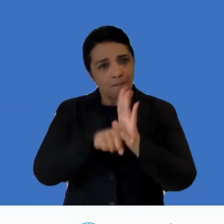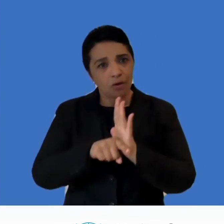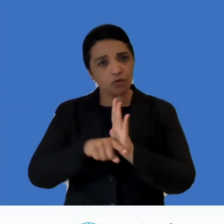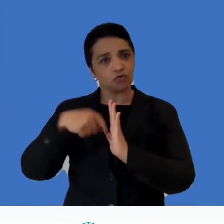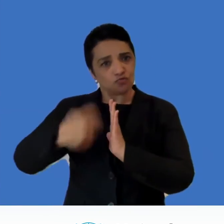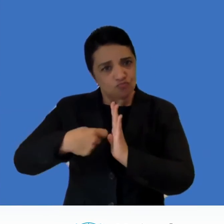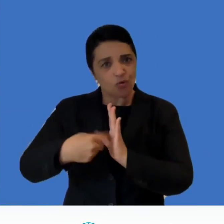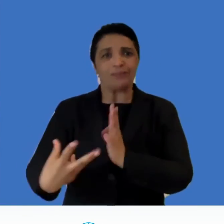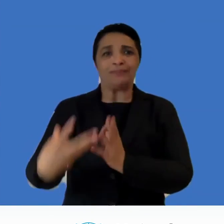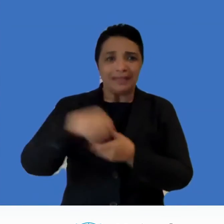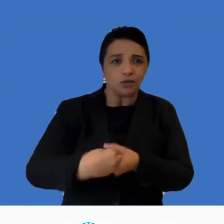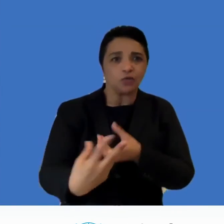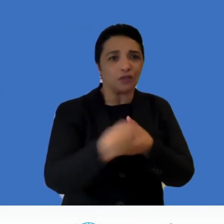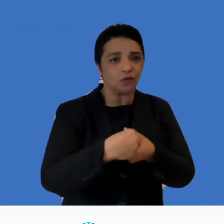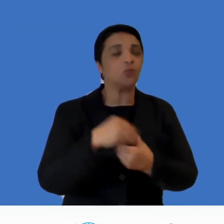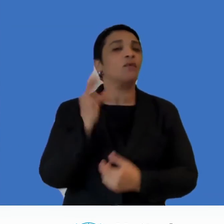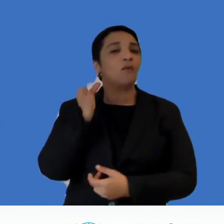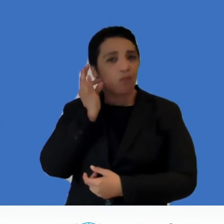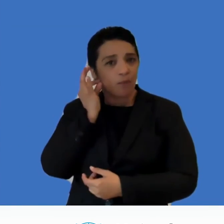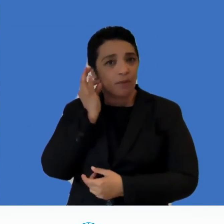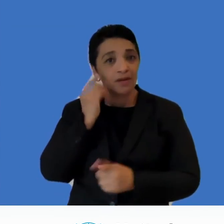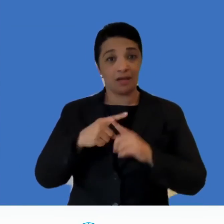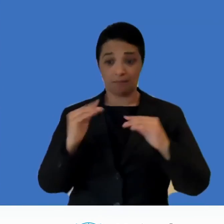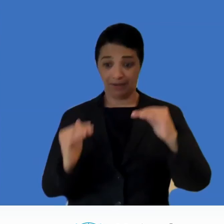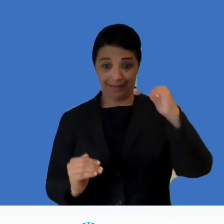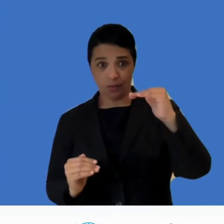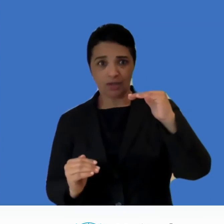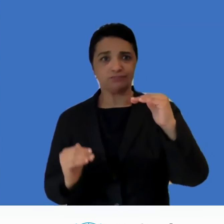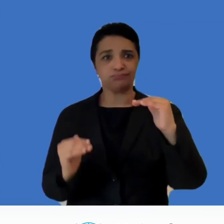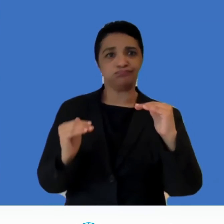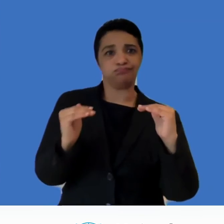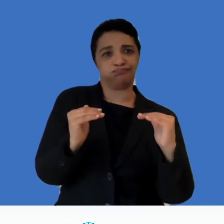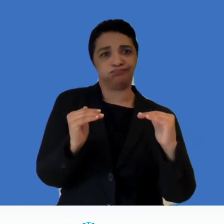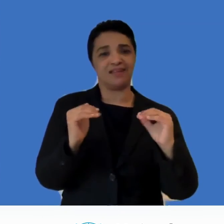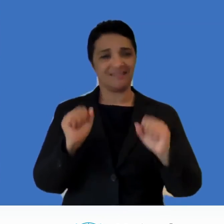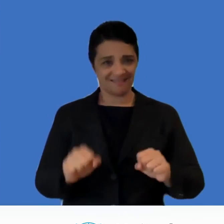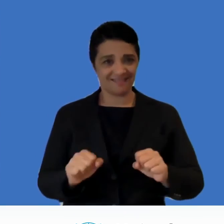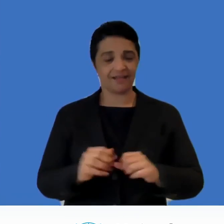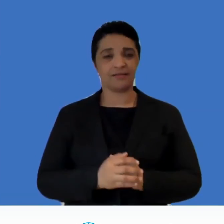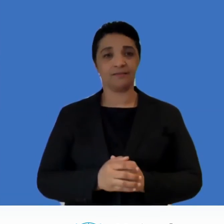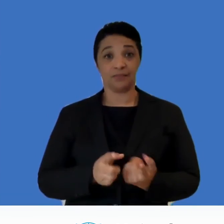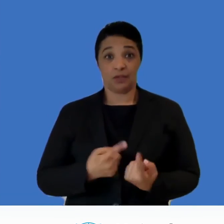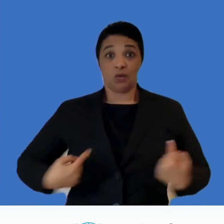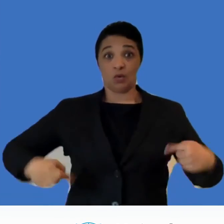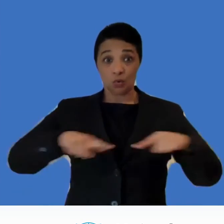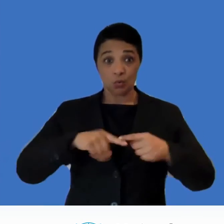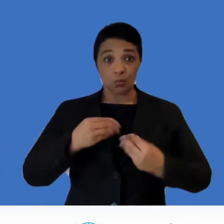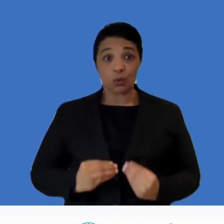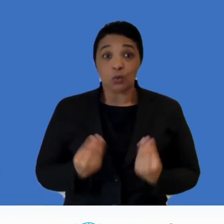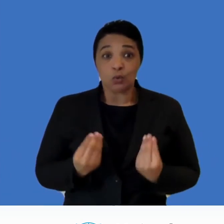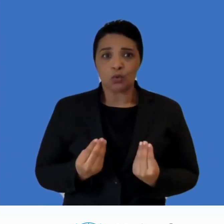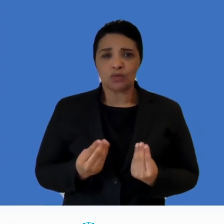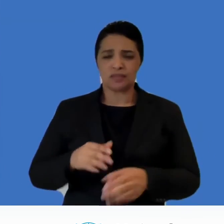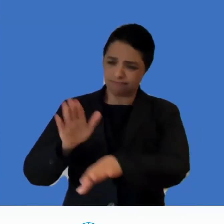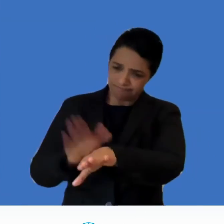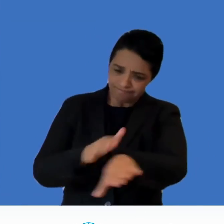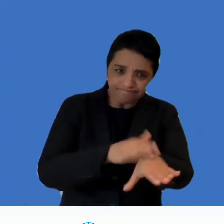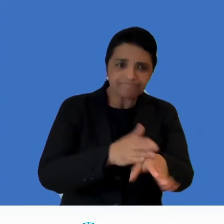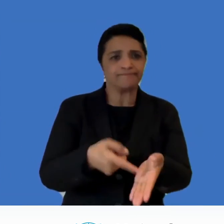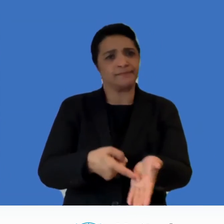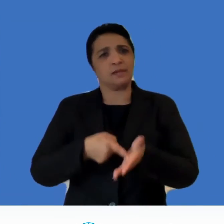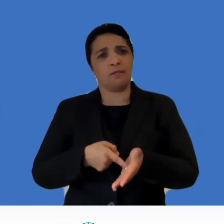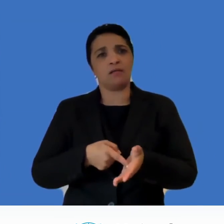long-standing existing inequalities we as young people are demanding that we're included in all areas of